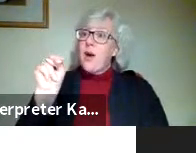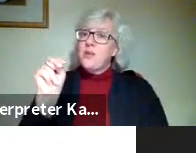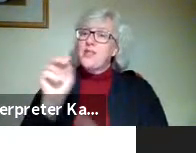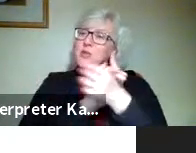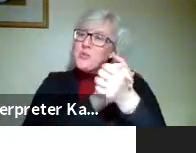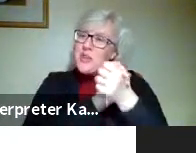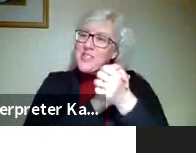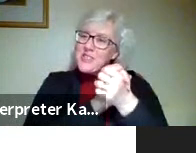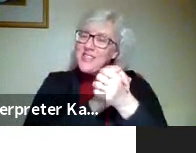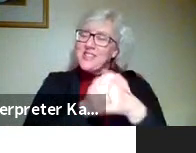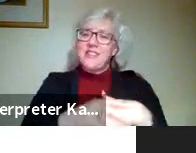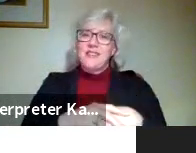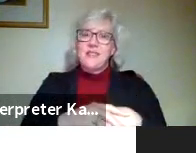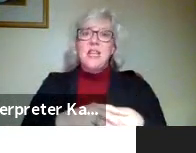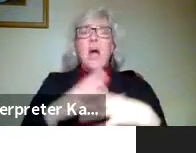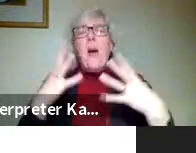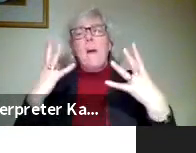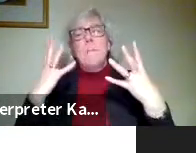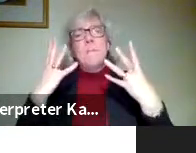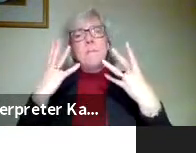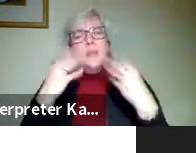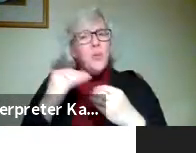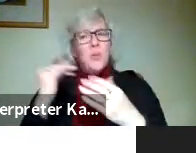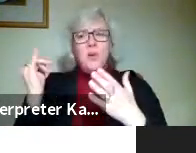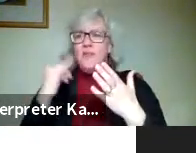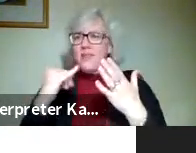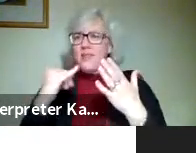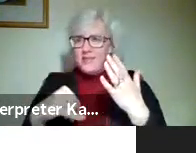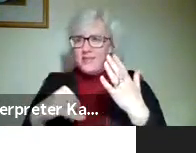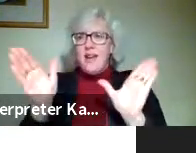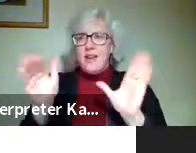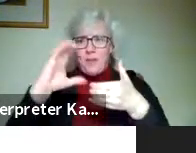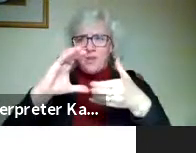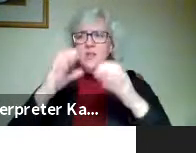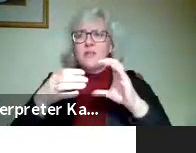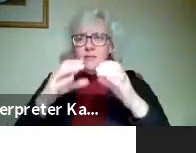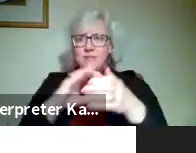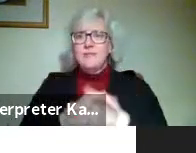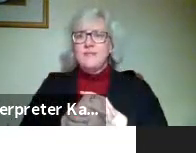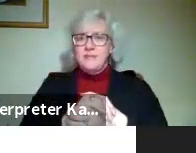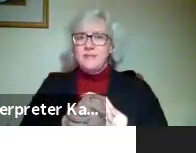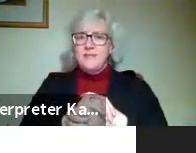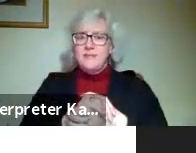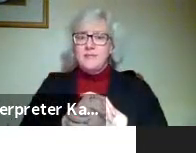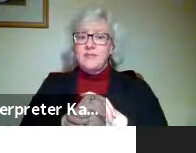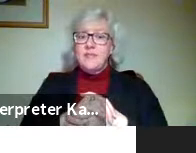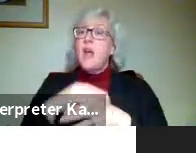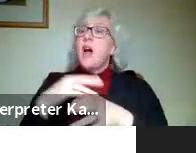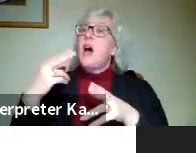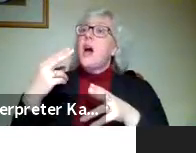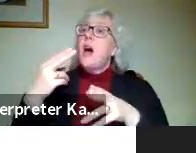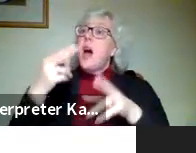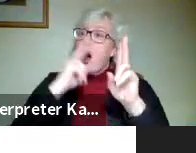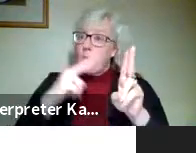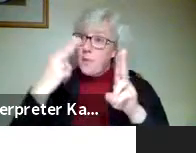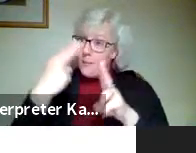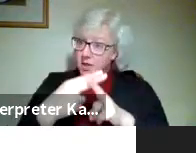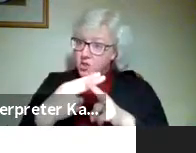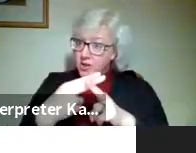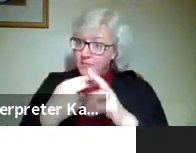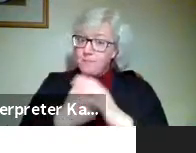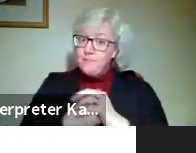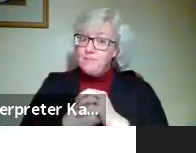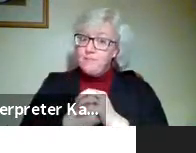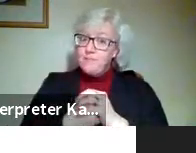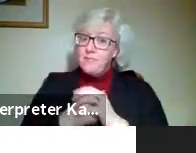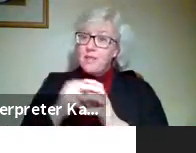Brittany, on a beautiful design on your packaging. Honorable mention goes to